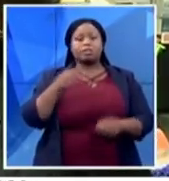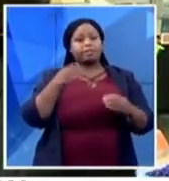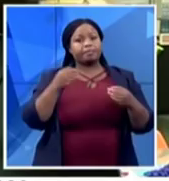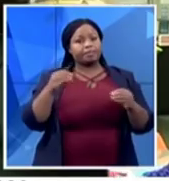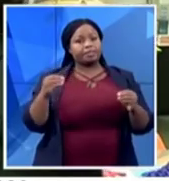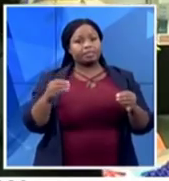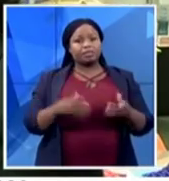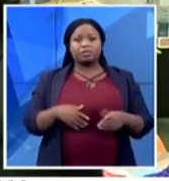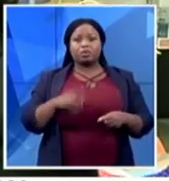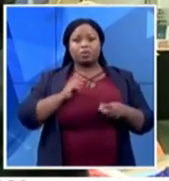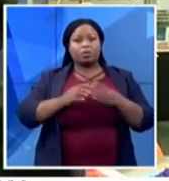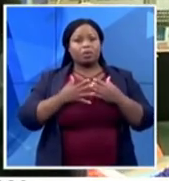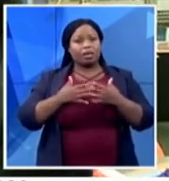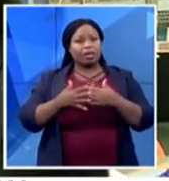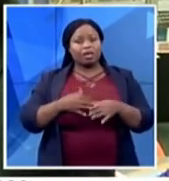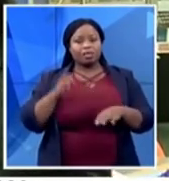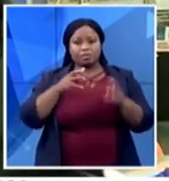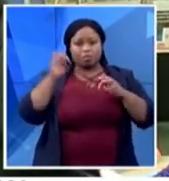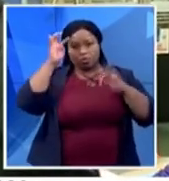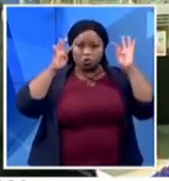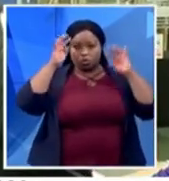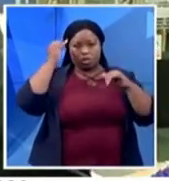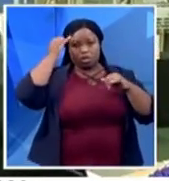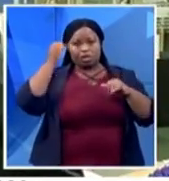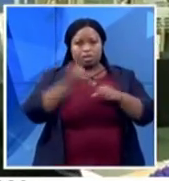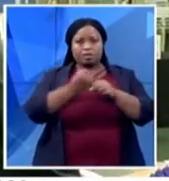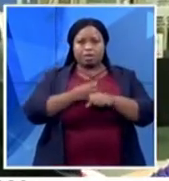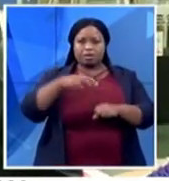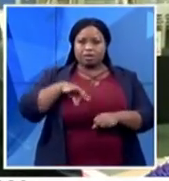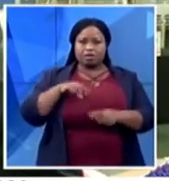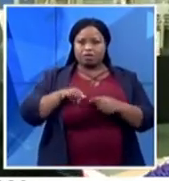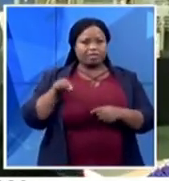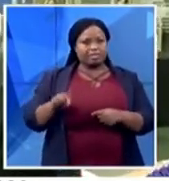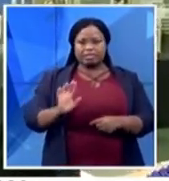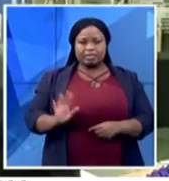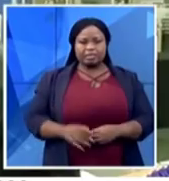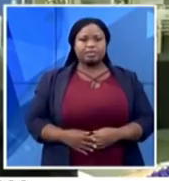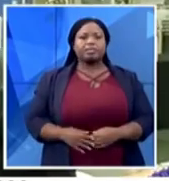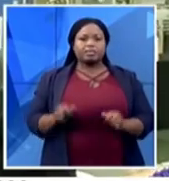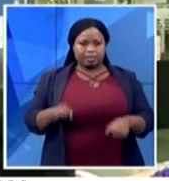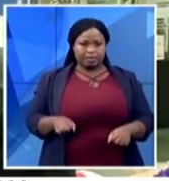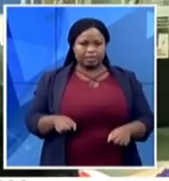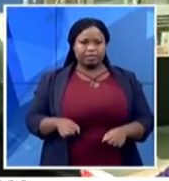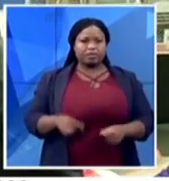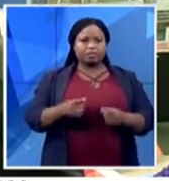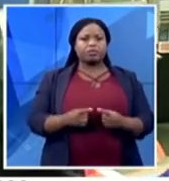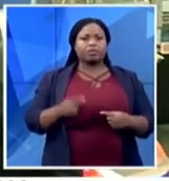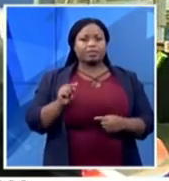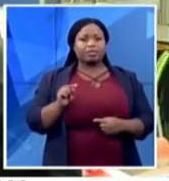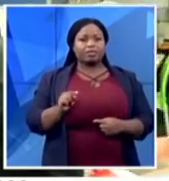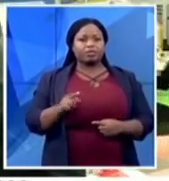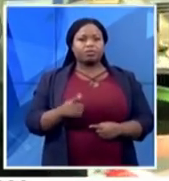profiting from this pandemic. Yeah. So we're doing this for the cause of it. So we're not charging anybody